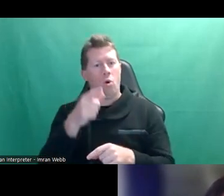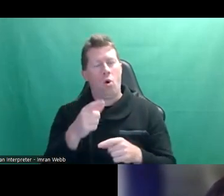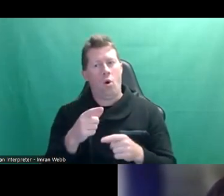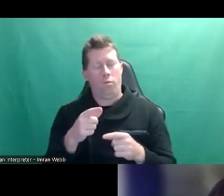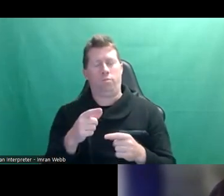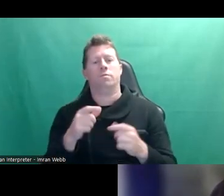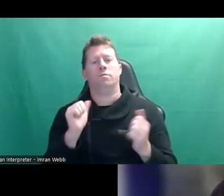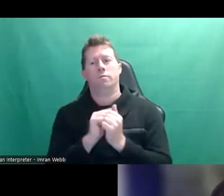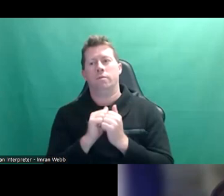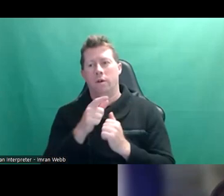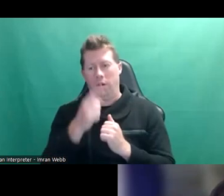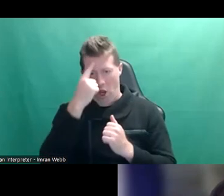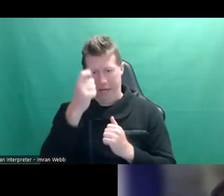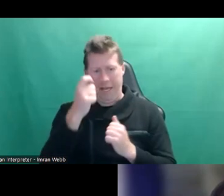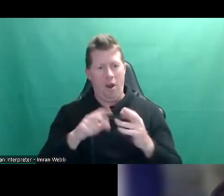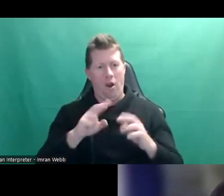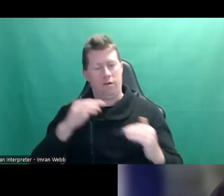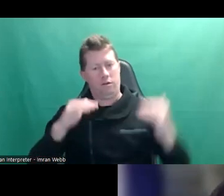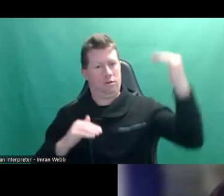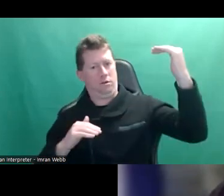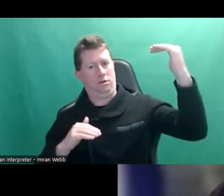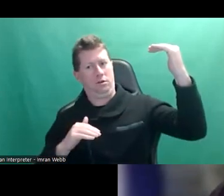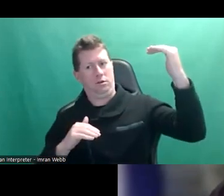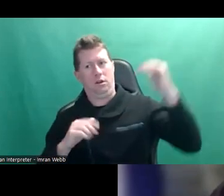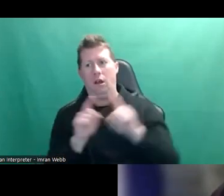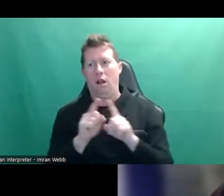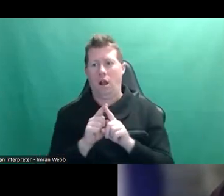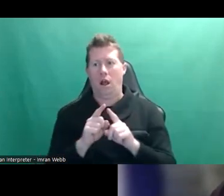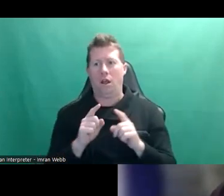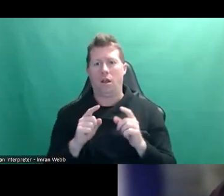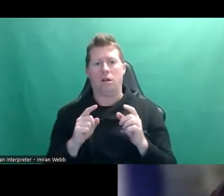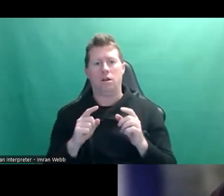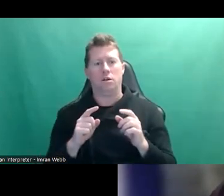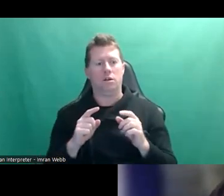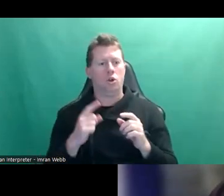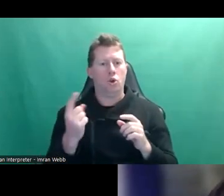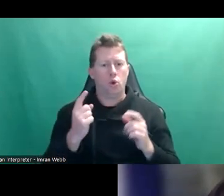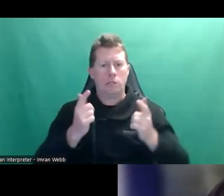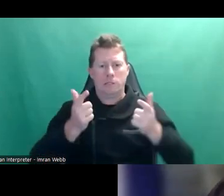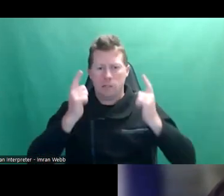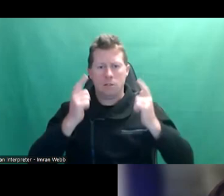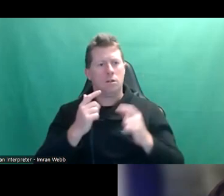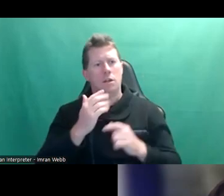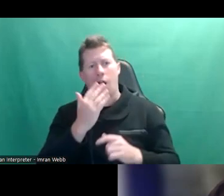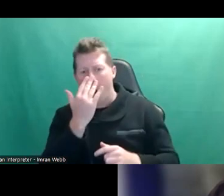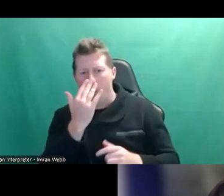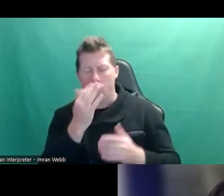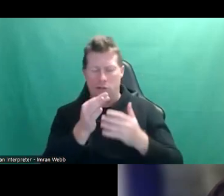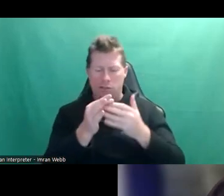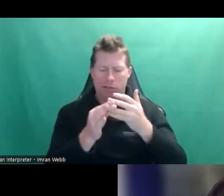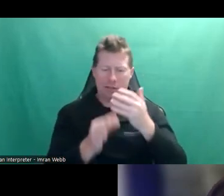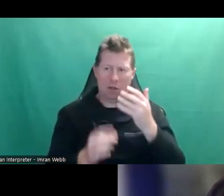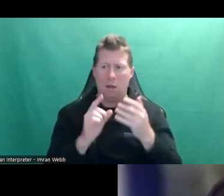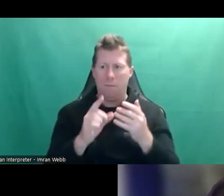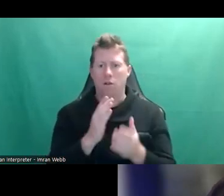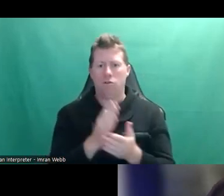is, I think, with these ideas of power, constantly thinking about, like, oh, authority, age, money, these very tangible things. But what's become a